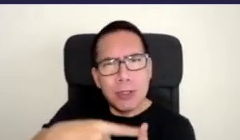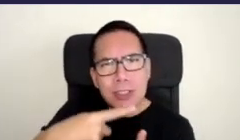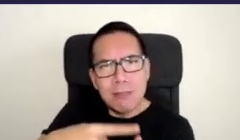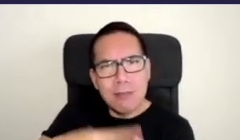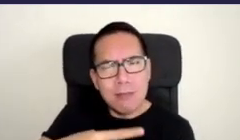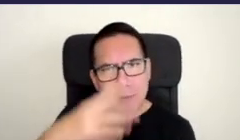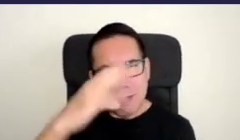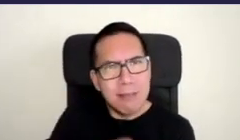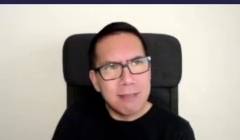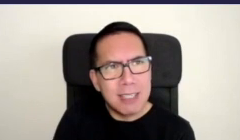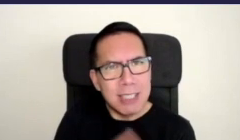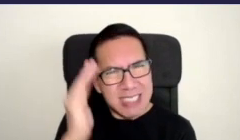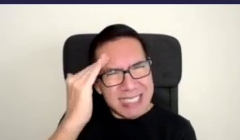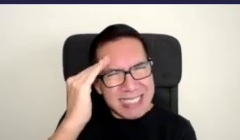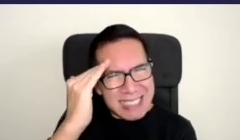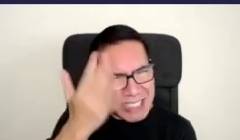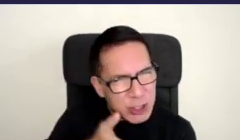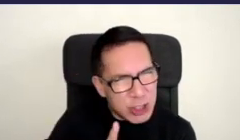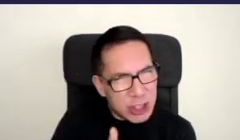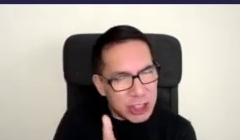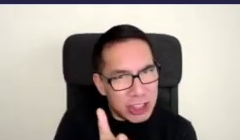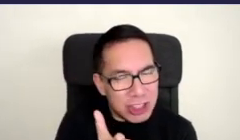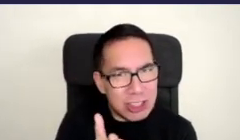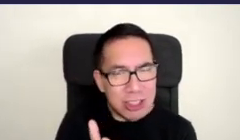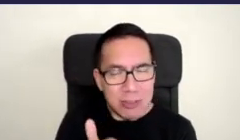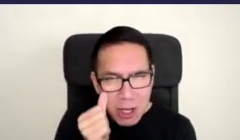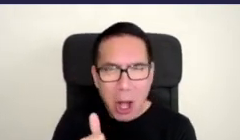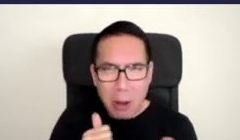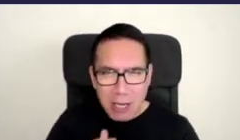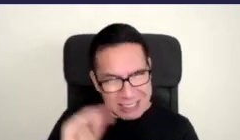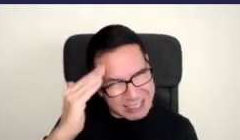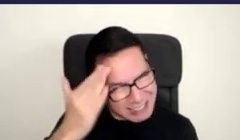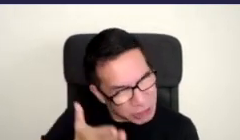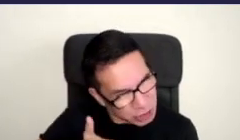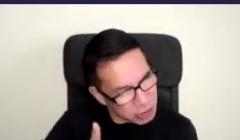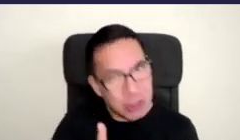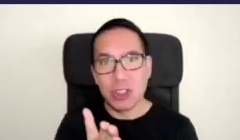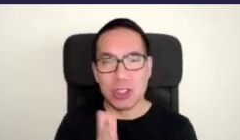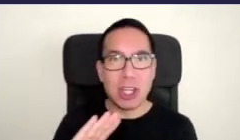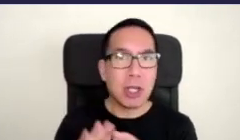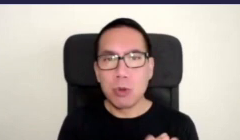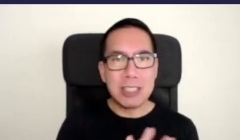resilience you know practicing resilience community centered mindset